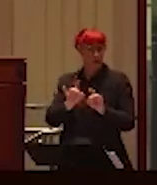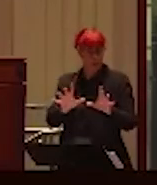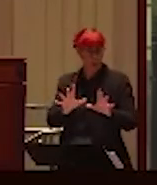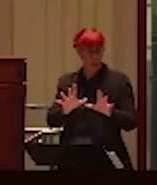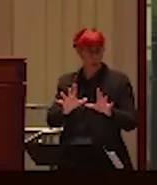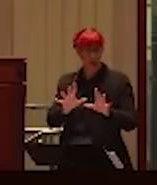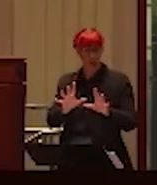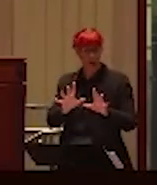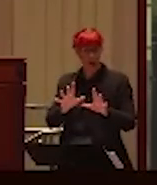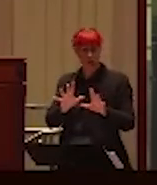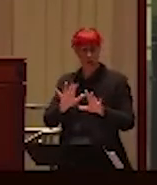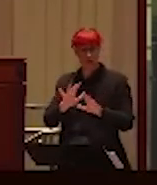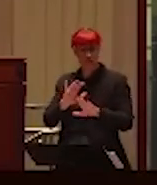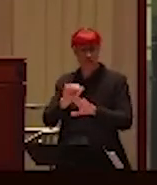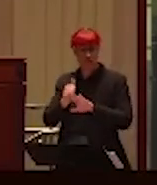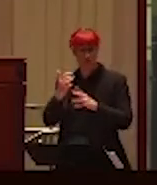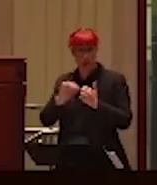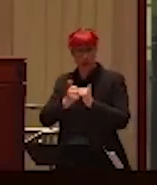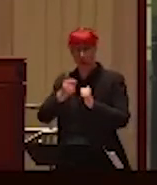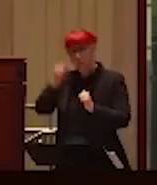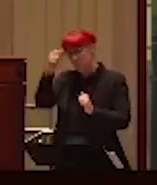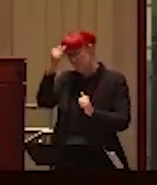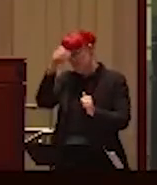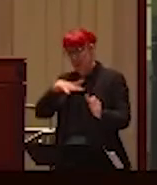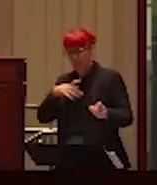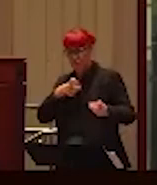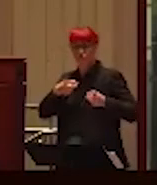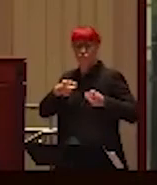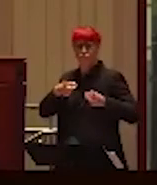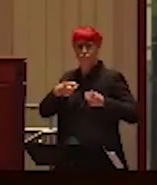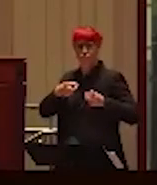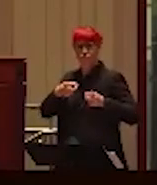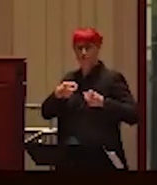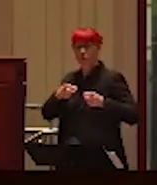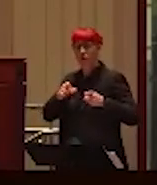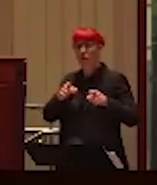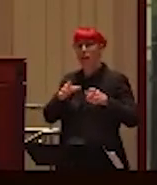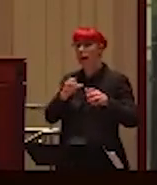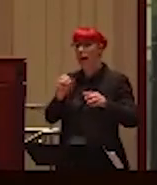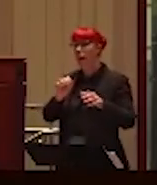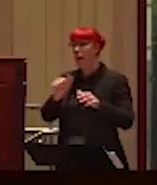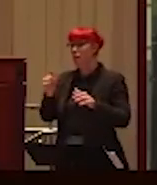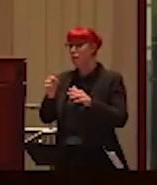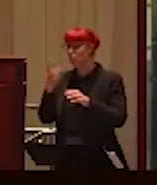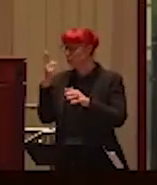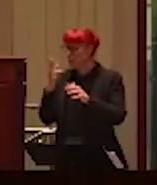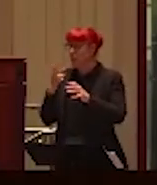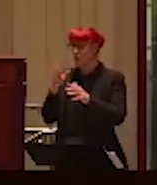far too many women are killed by intimate partners and experience serious violence.